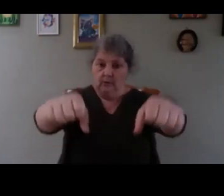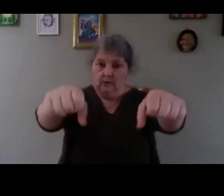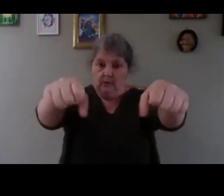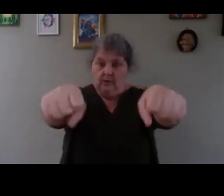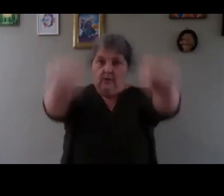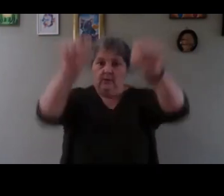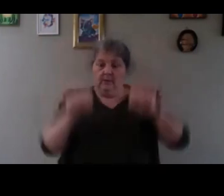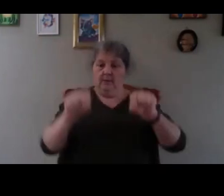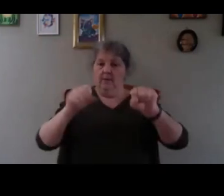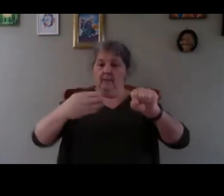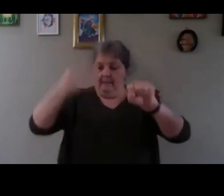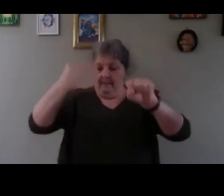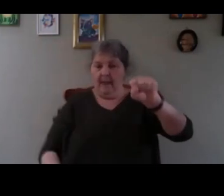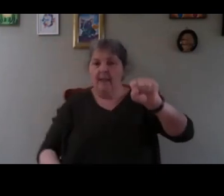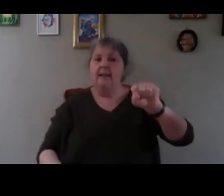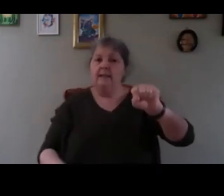and job done